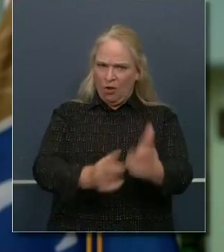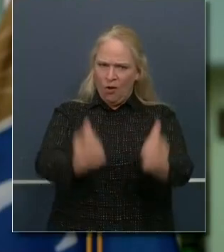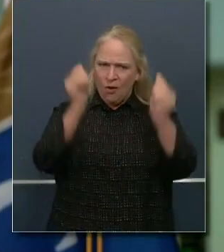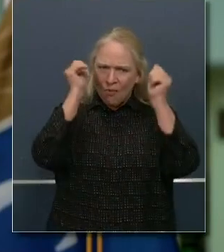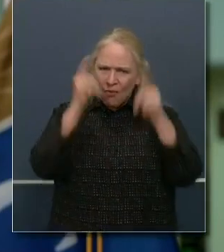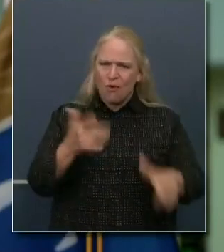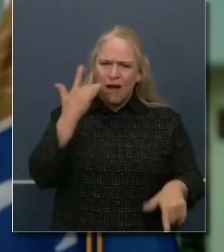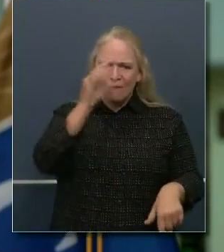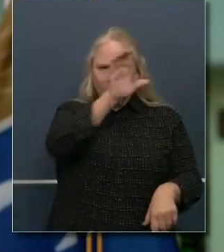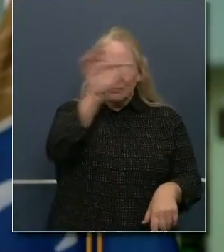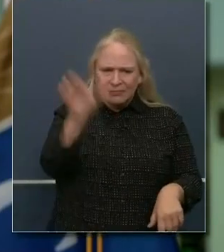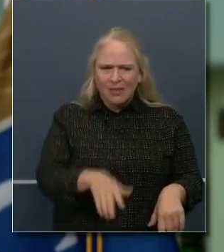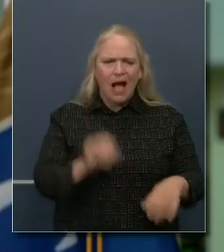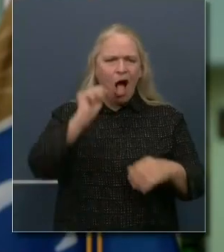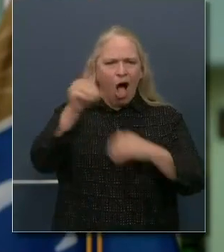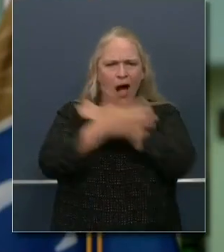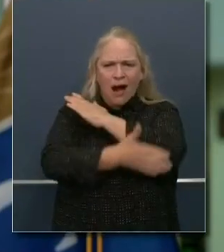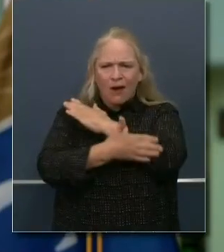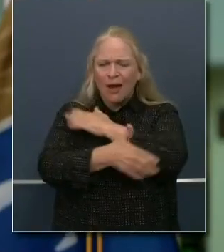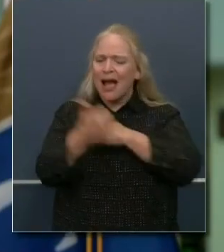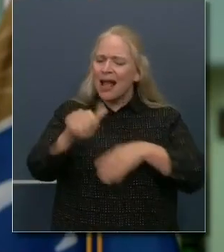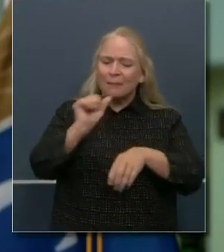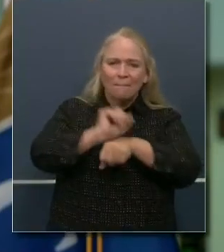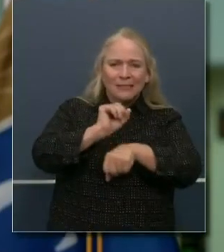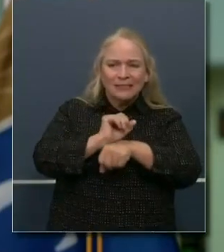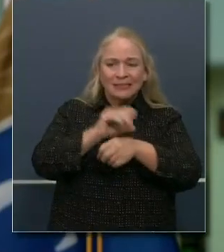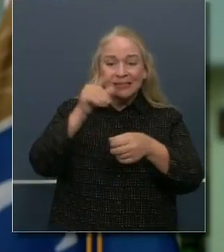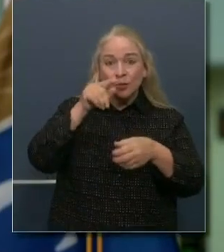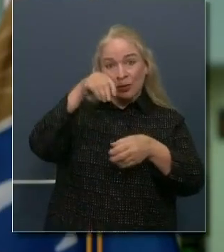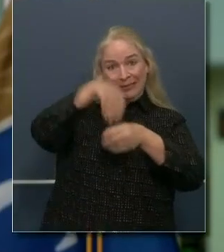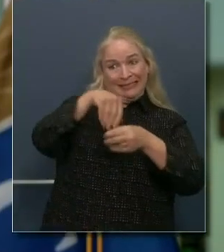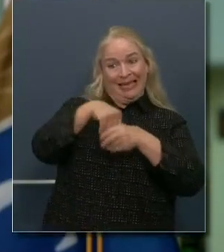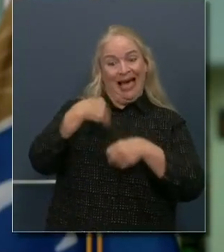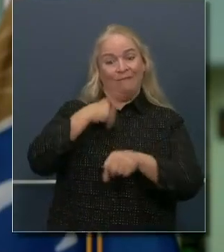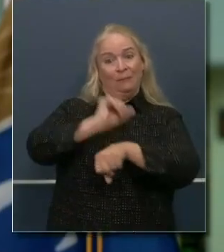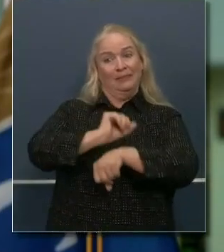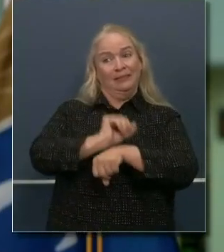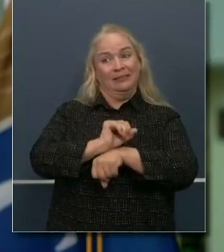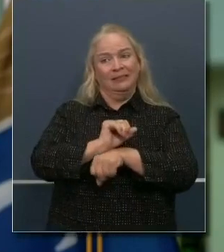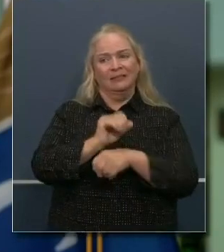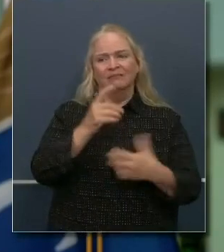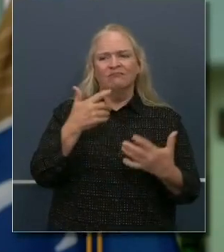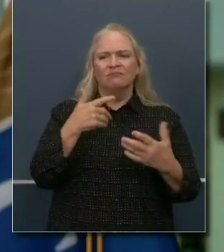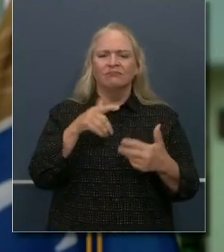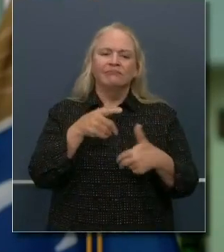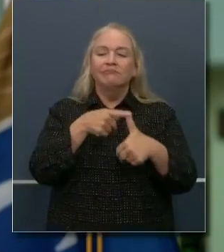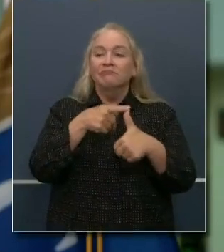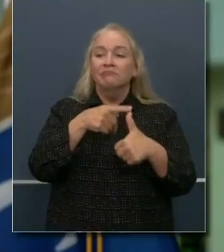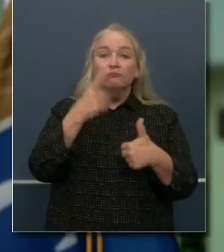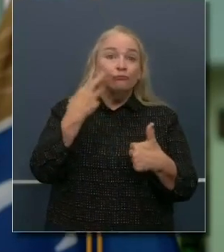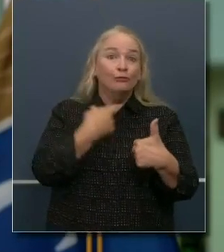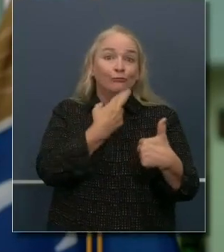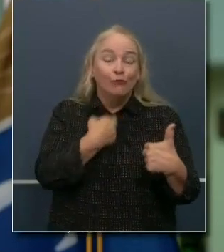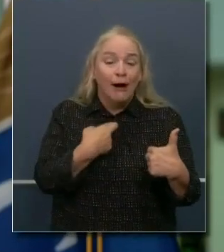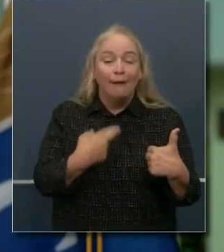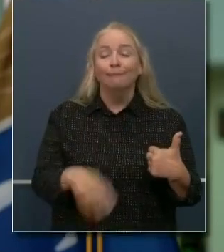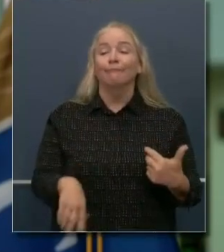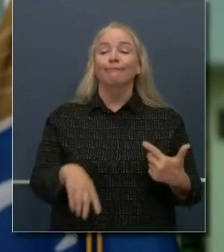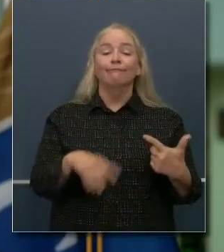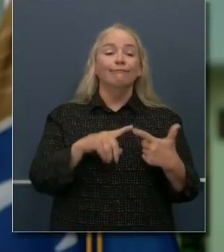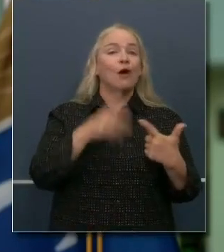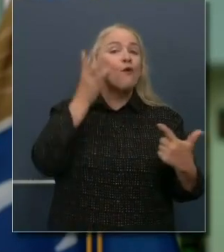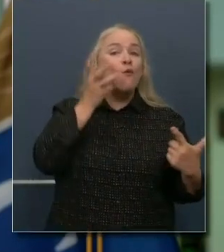activities, their indoor operations in the following sectors, restaurants, wineries, tasting rooms,